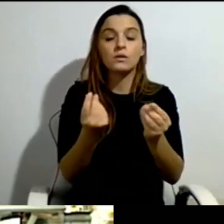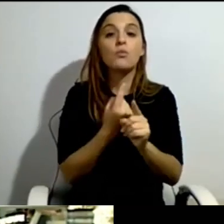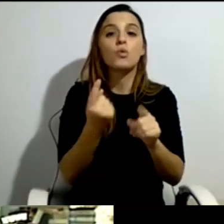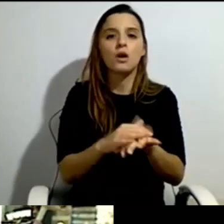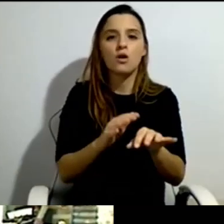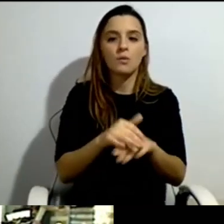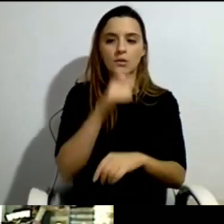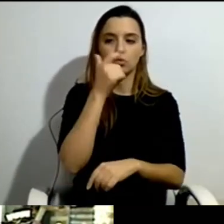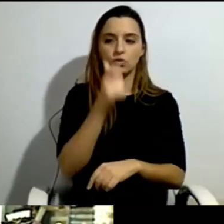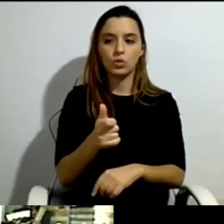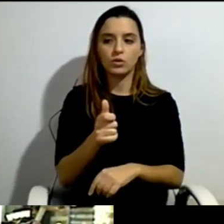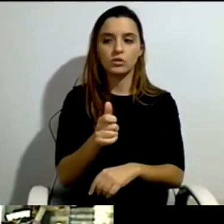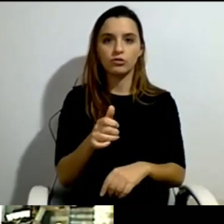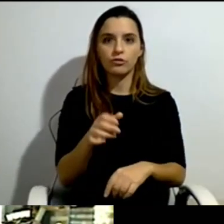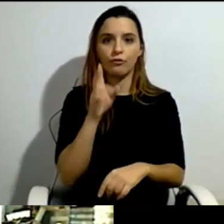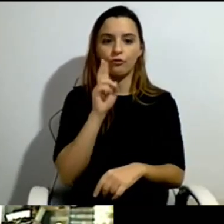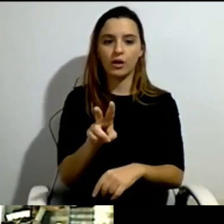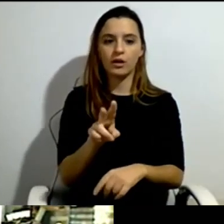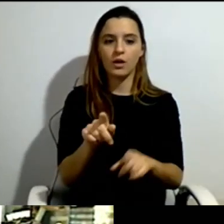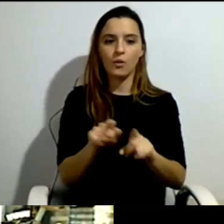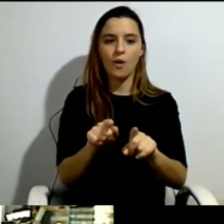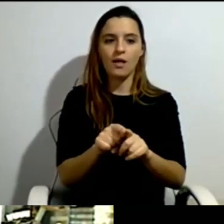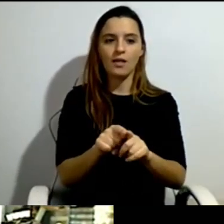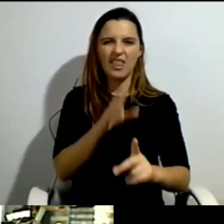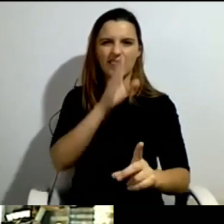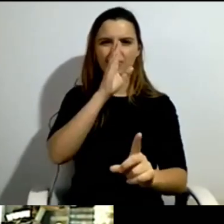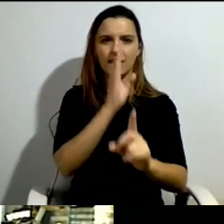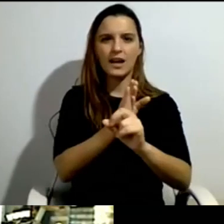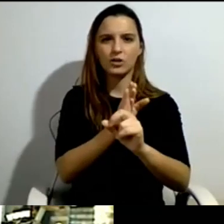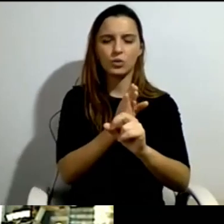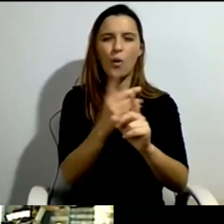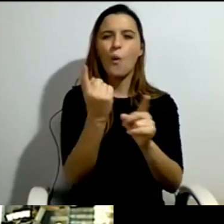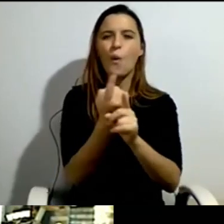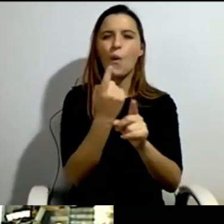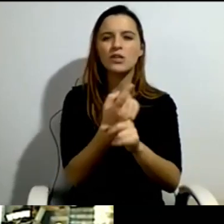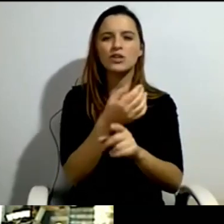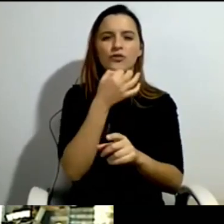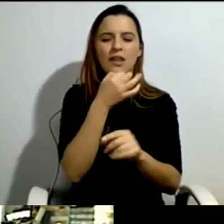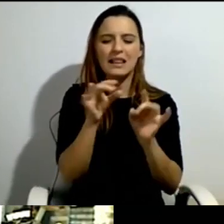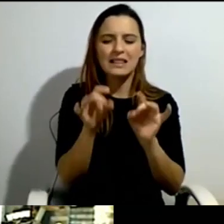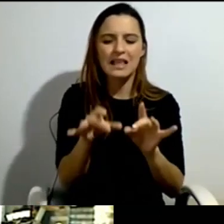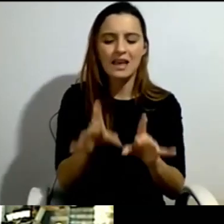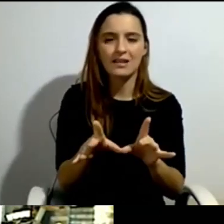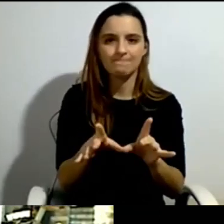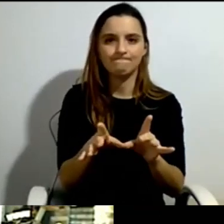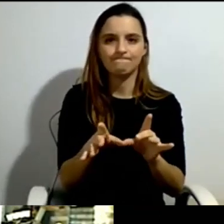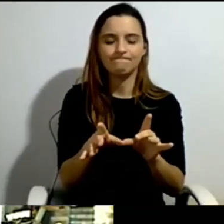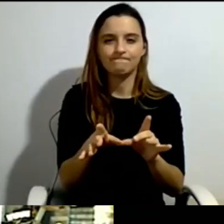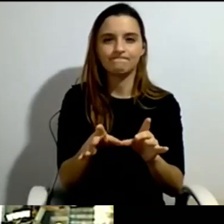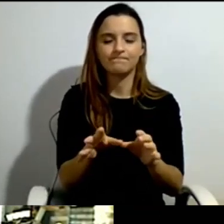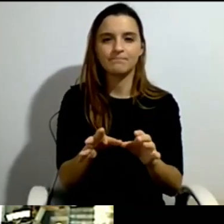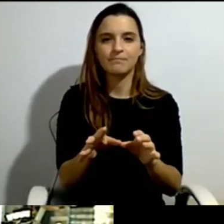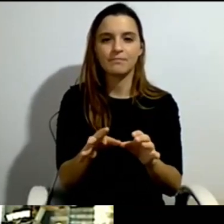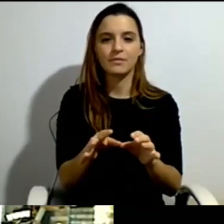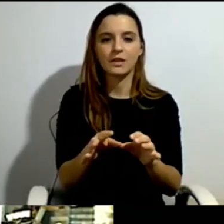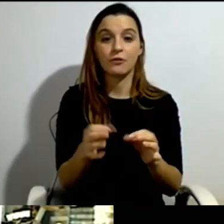talking really about stuff. And in the middle, we put our numbers and said, look, that's the numbers. And that's what